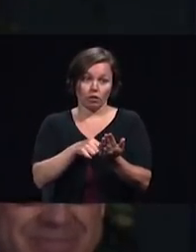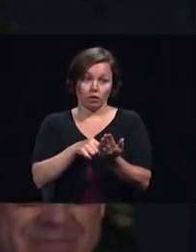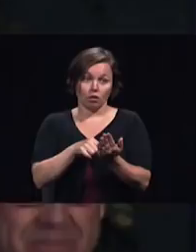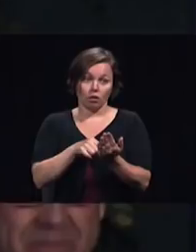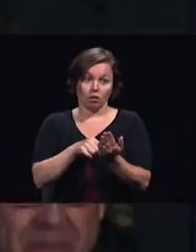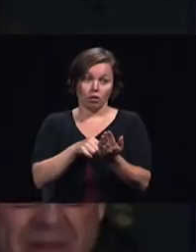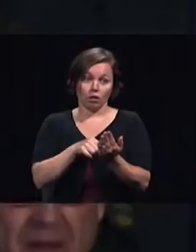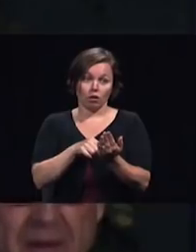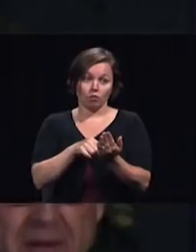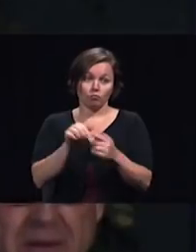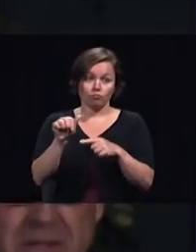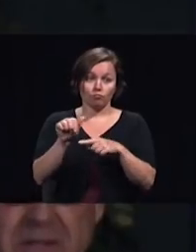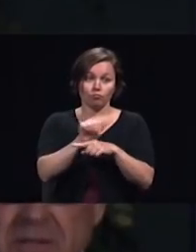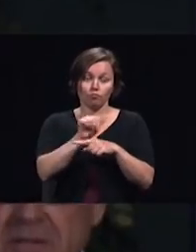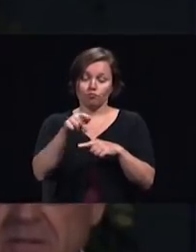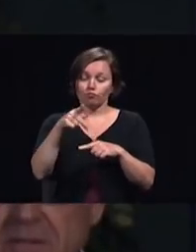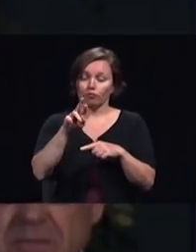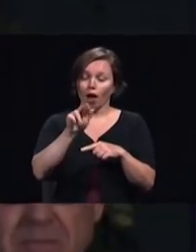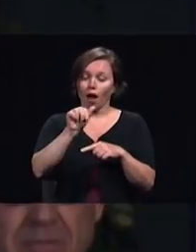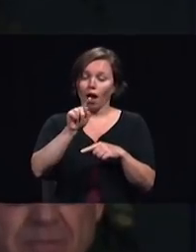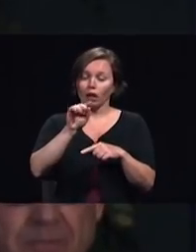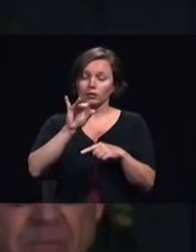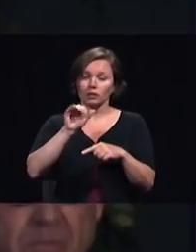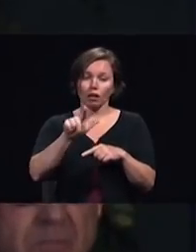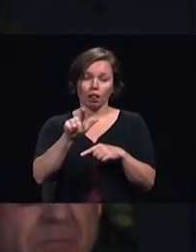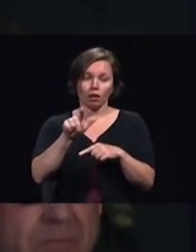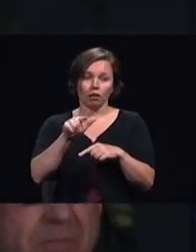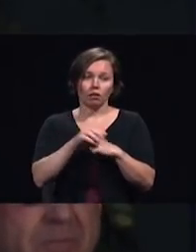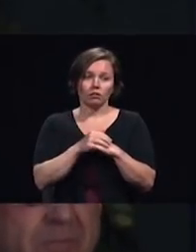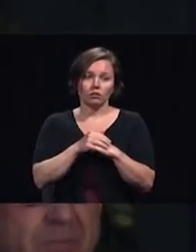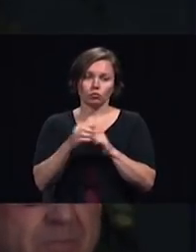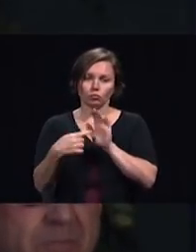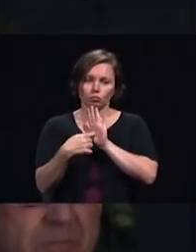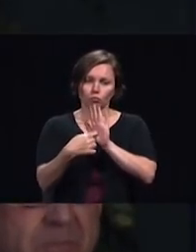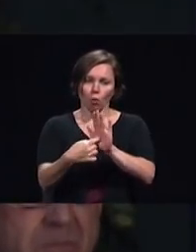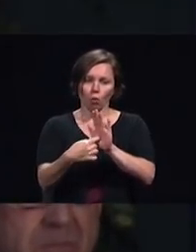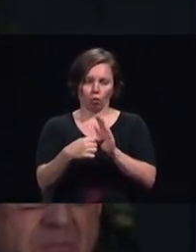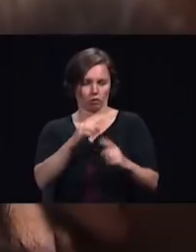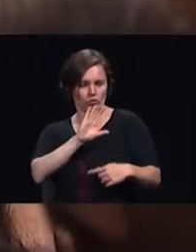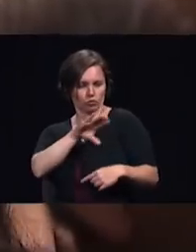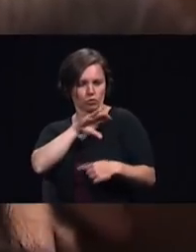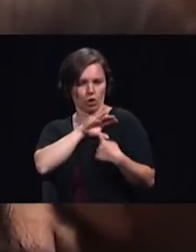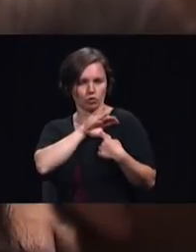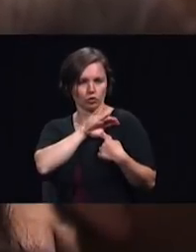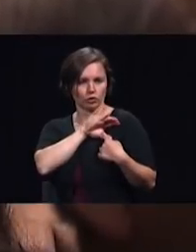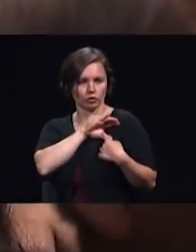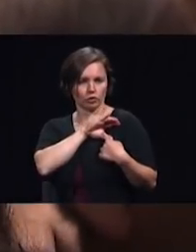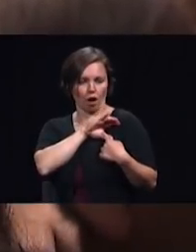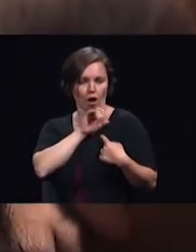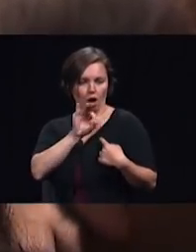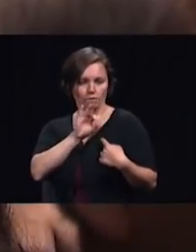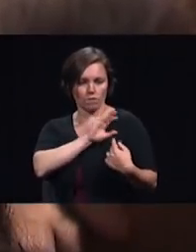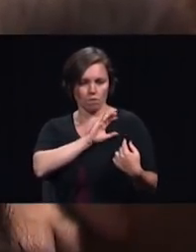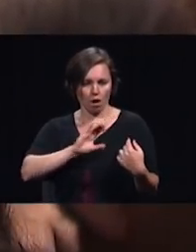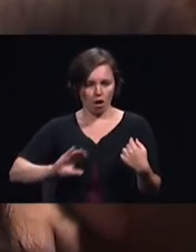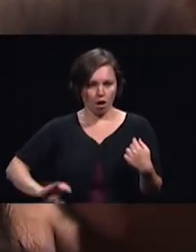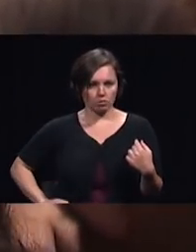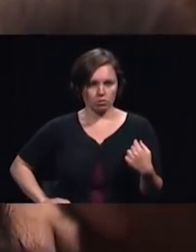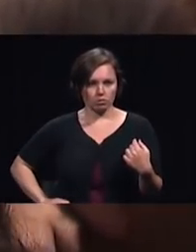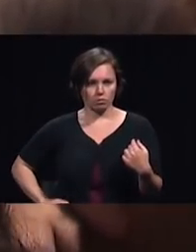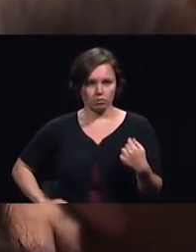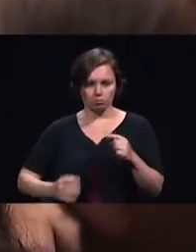portraying Christ's character in personal outreach to others and the preaching of